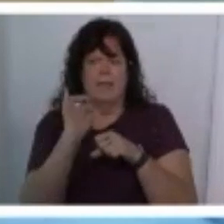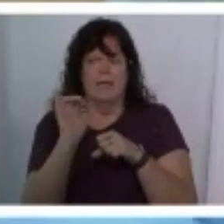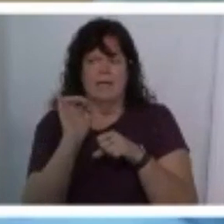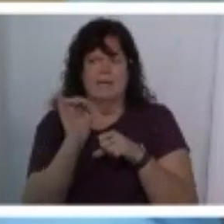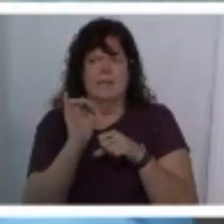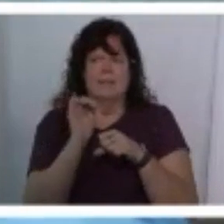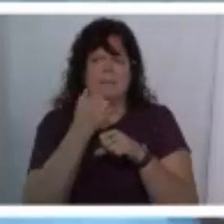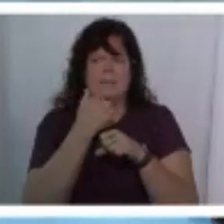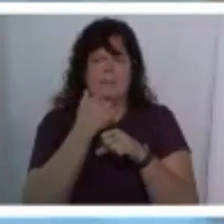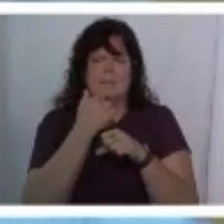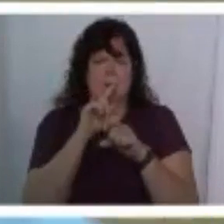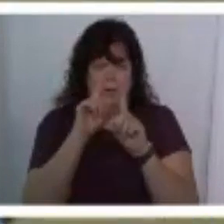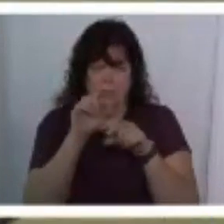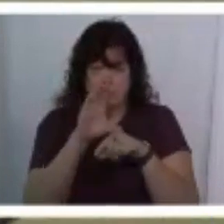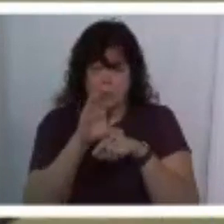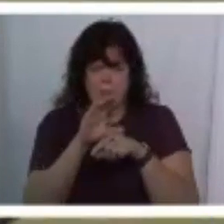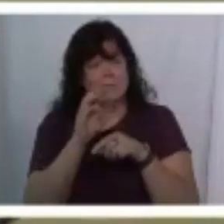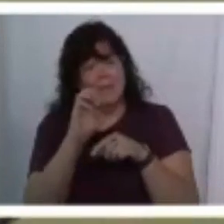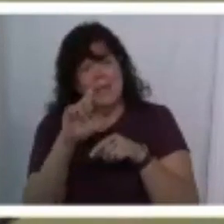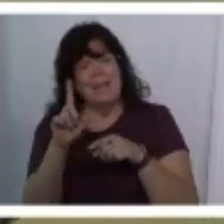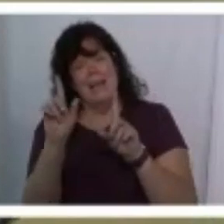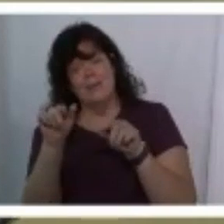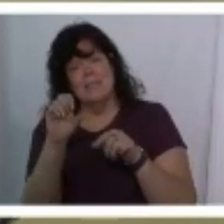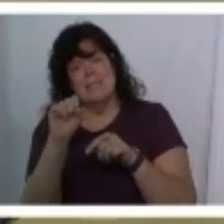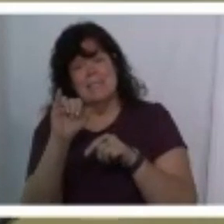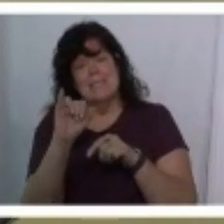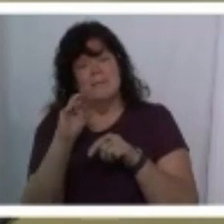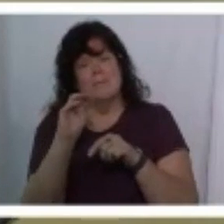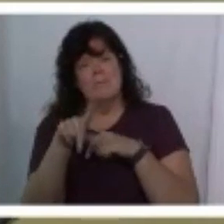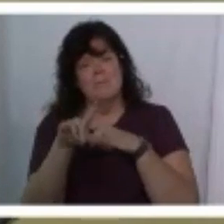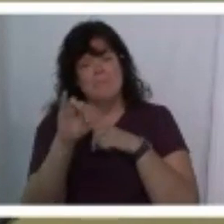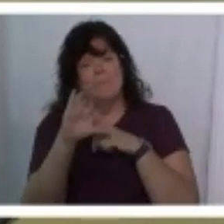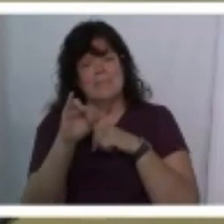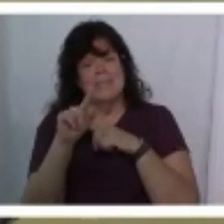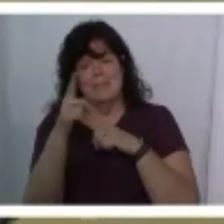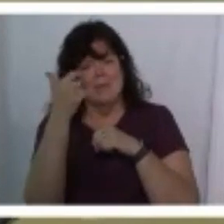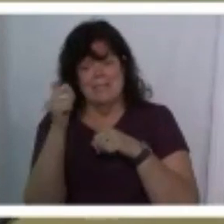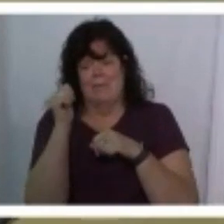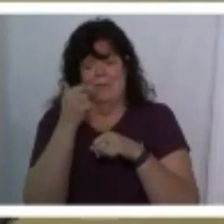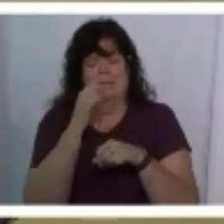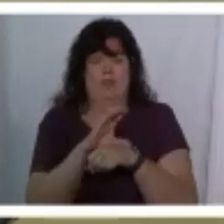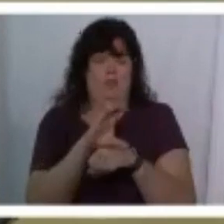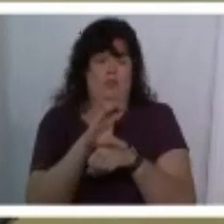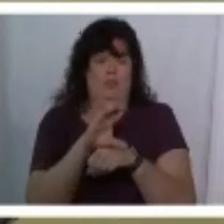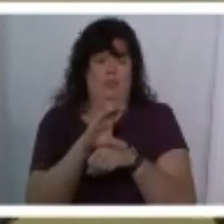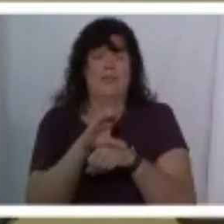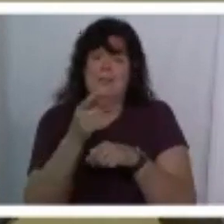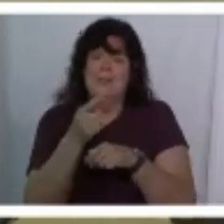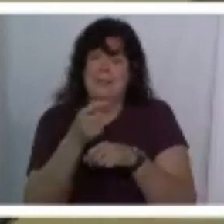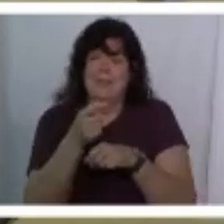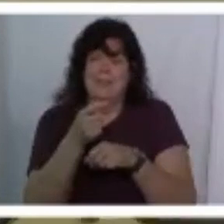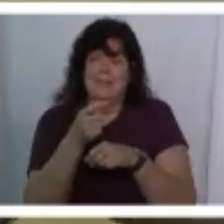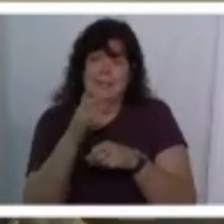well they're like are you going to a church and i'm like well i go to simplicity because i refuse to say simplicity church because it is what